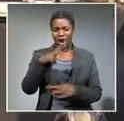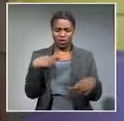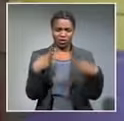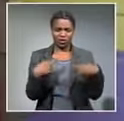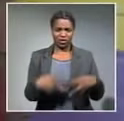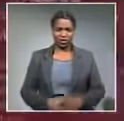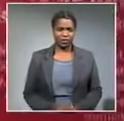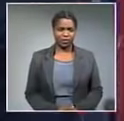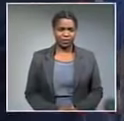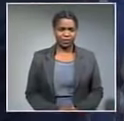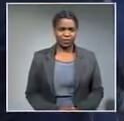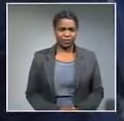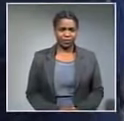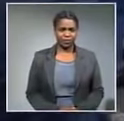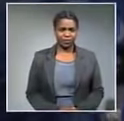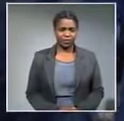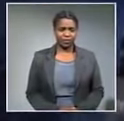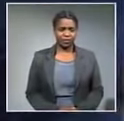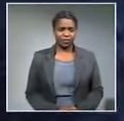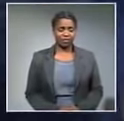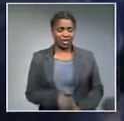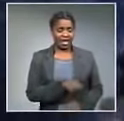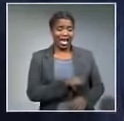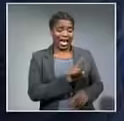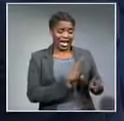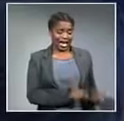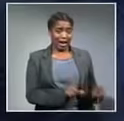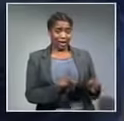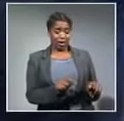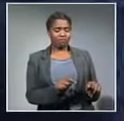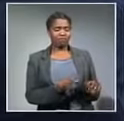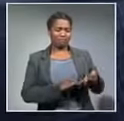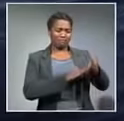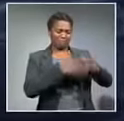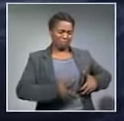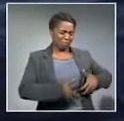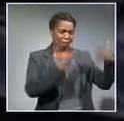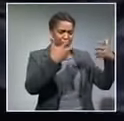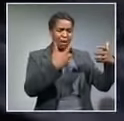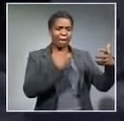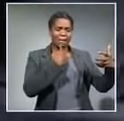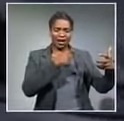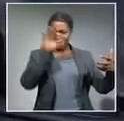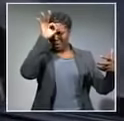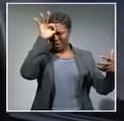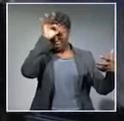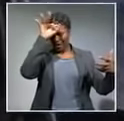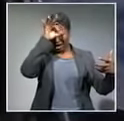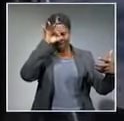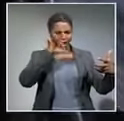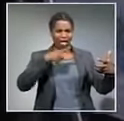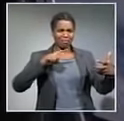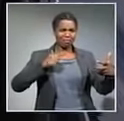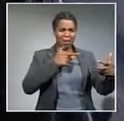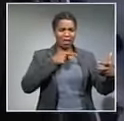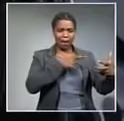the police minister meets angry Cape Flats residents they say police are cracking down on them